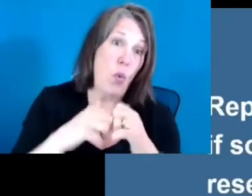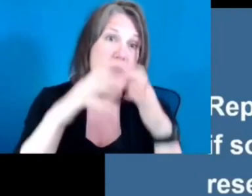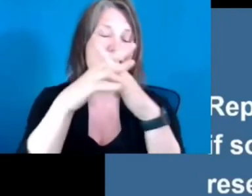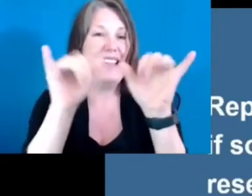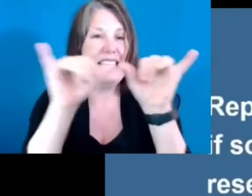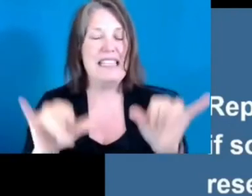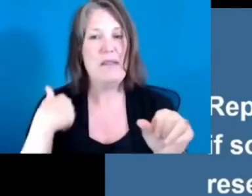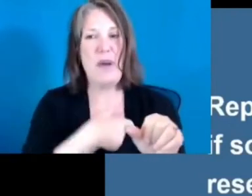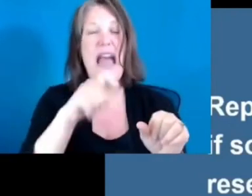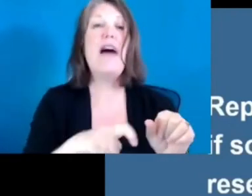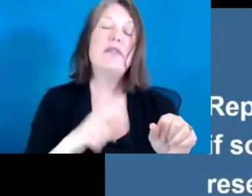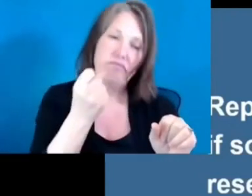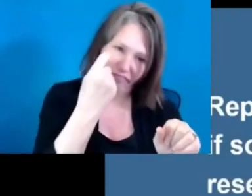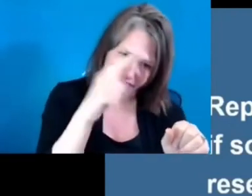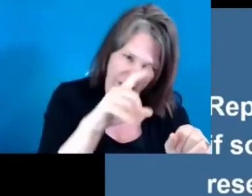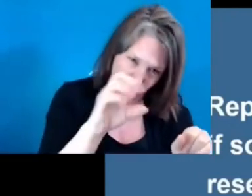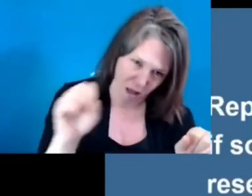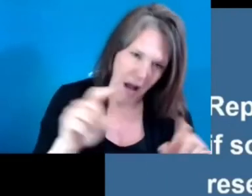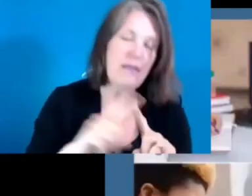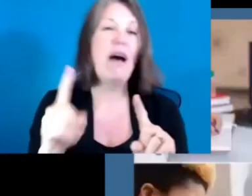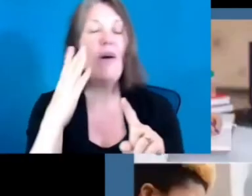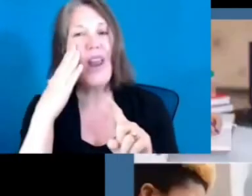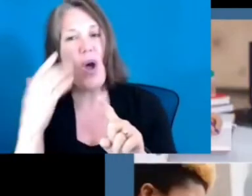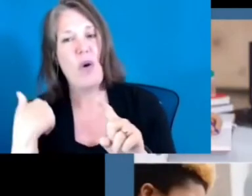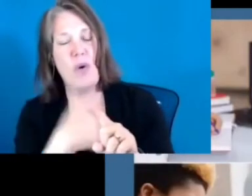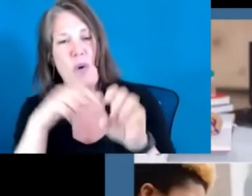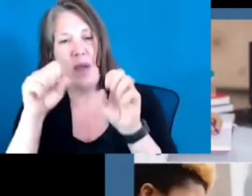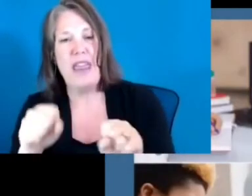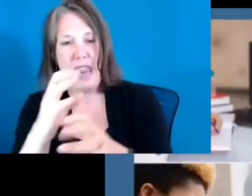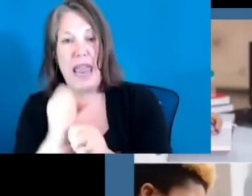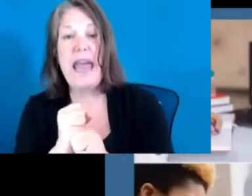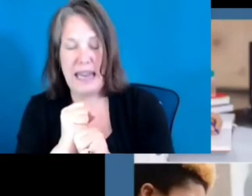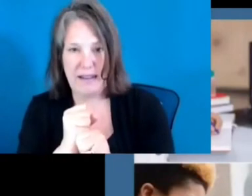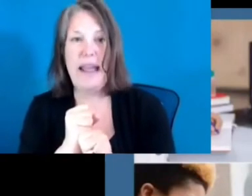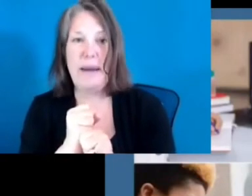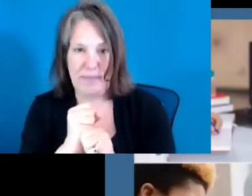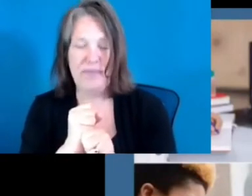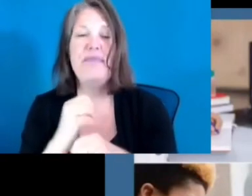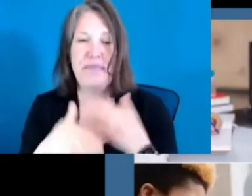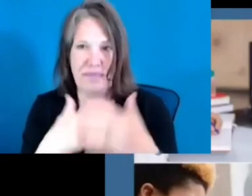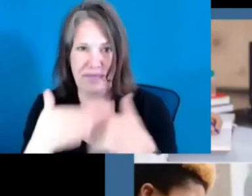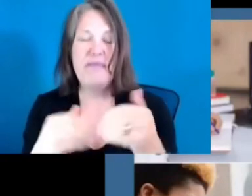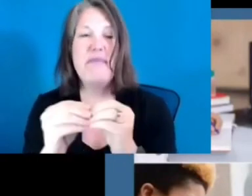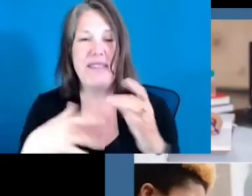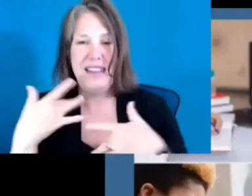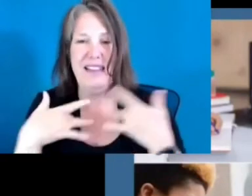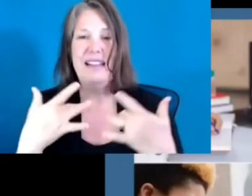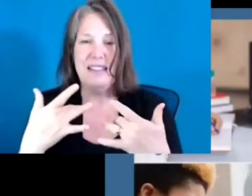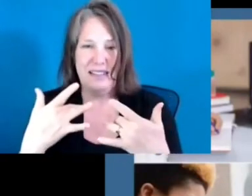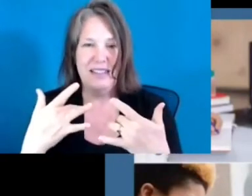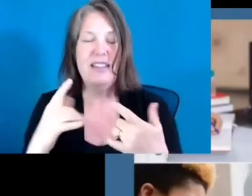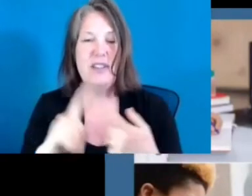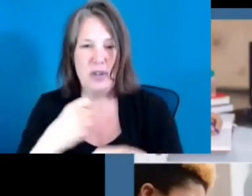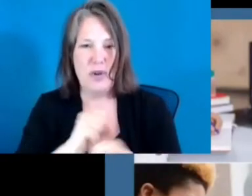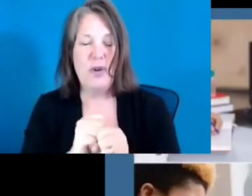excited about education, create a more positive space for them to learn. This is the document I was talking about,